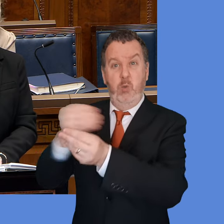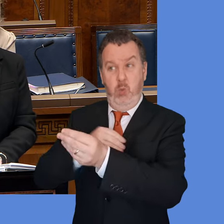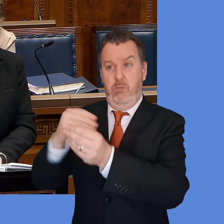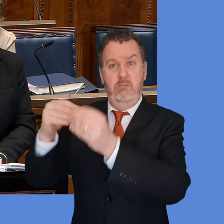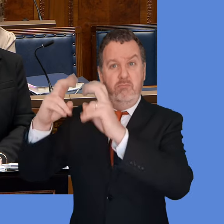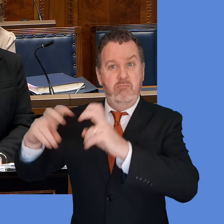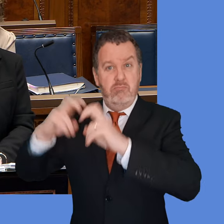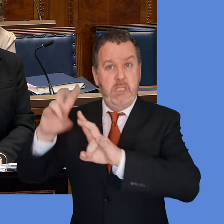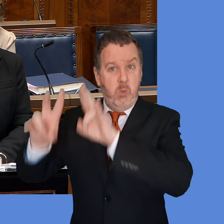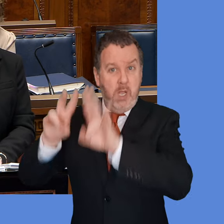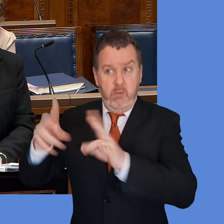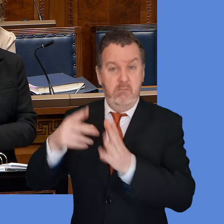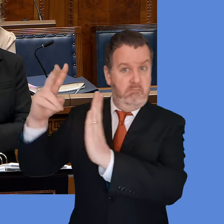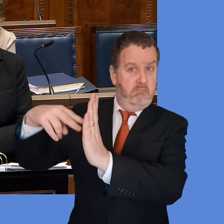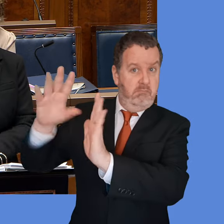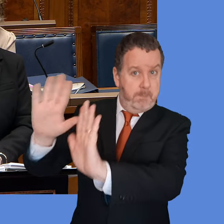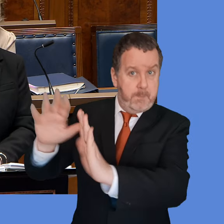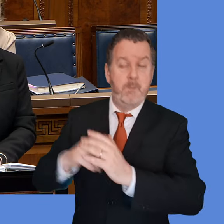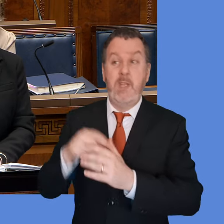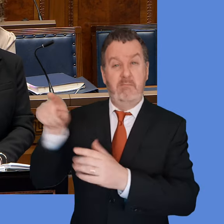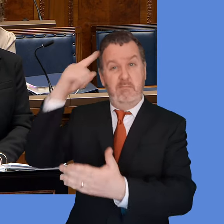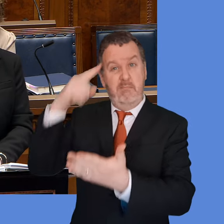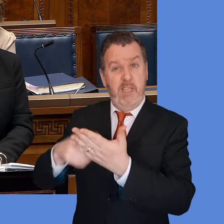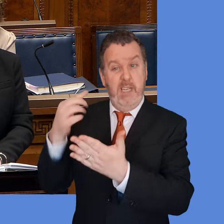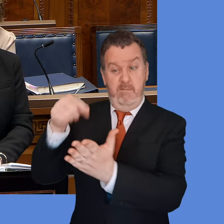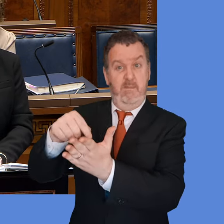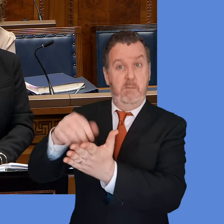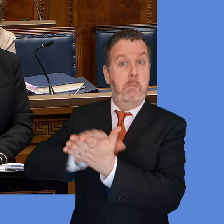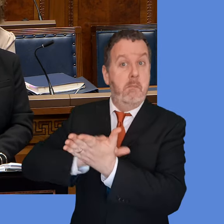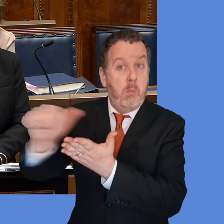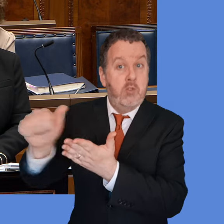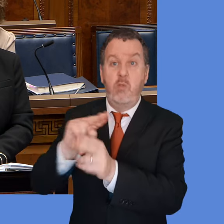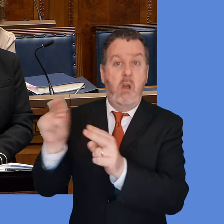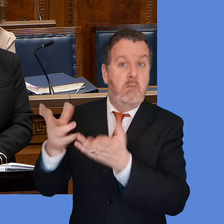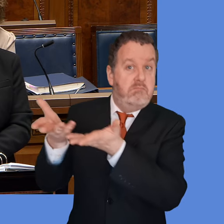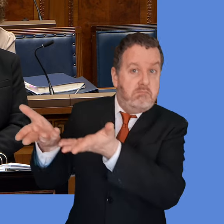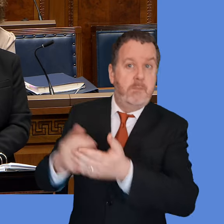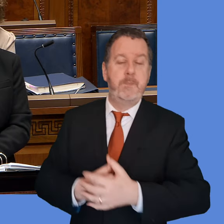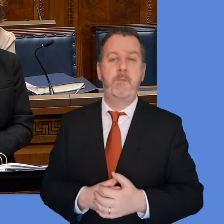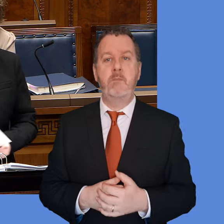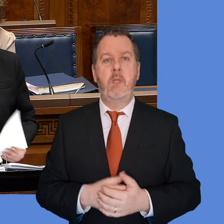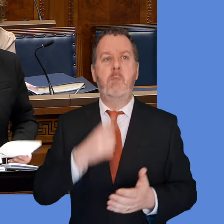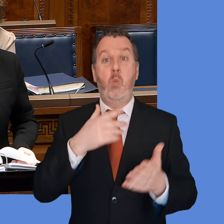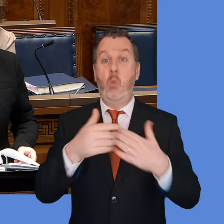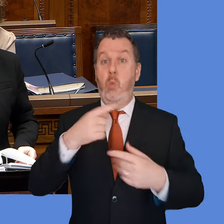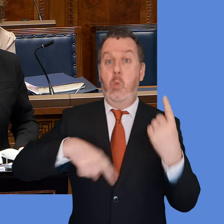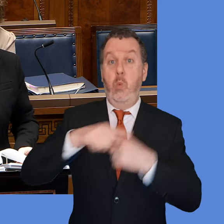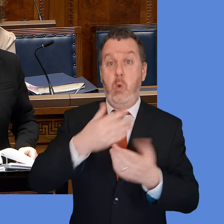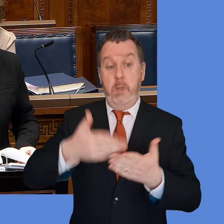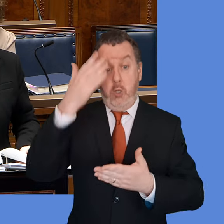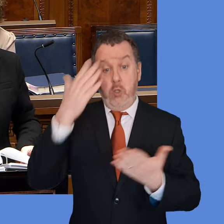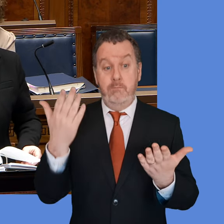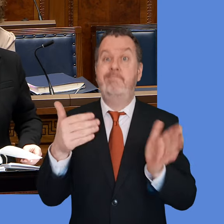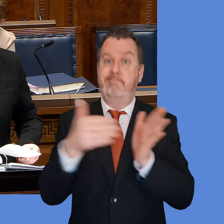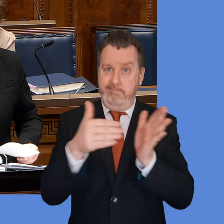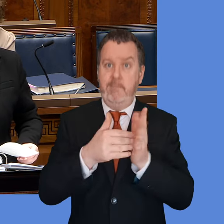they had to say just in terms of if they wish to publish that, but in terms of lessons learned, guidance I can assure you